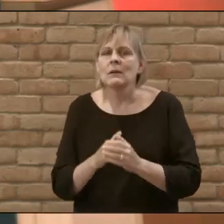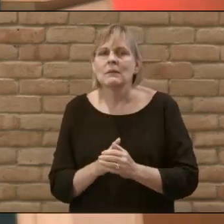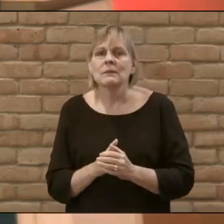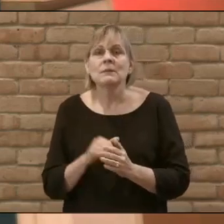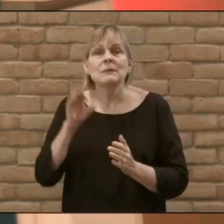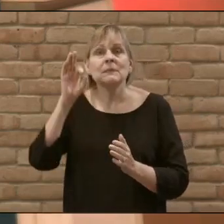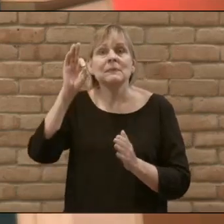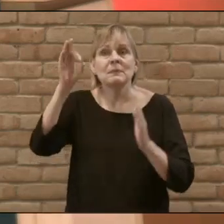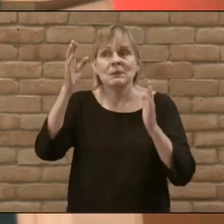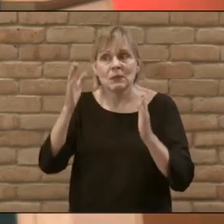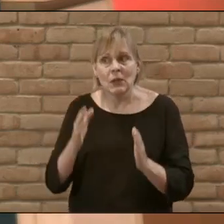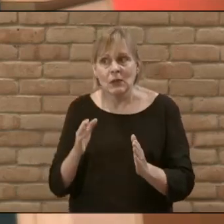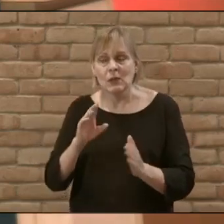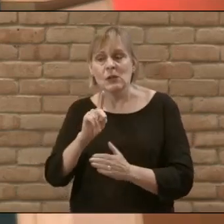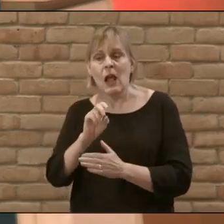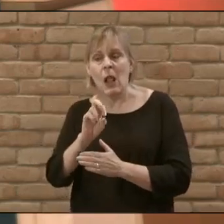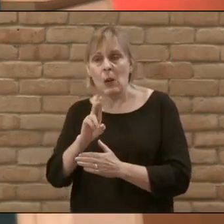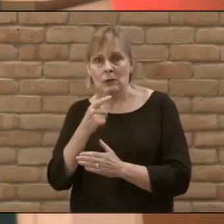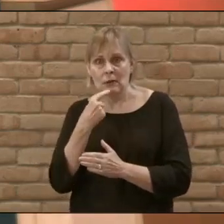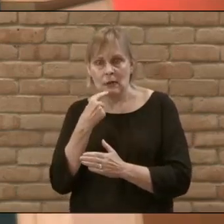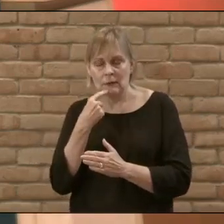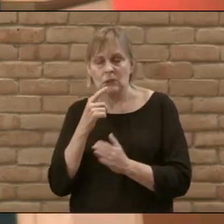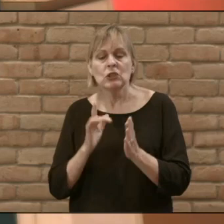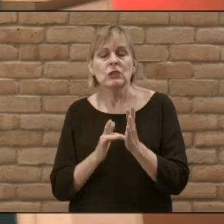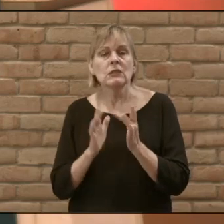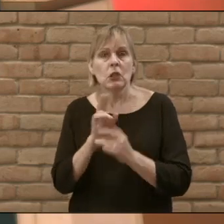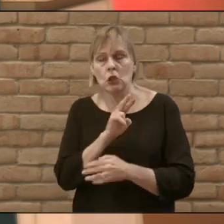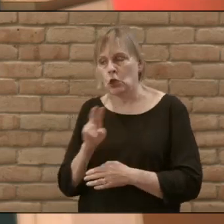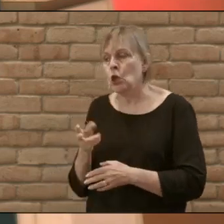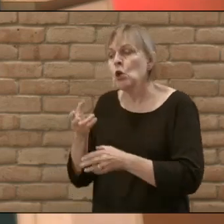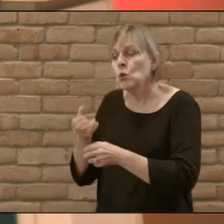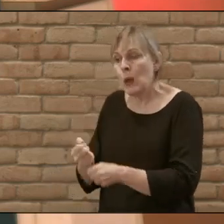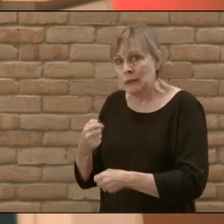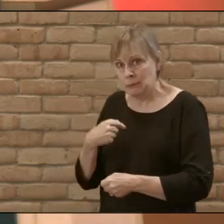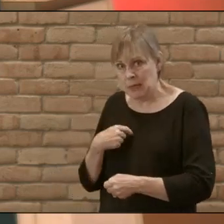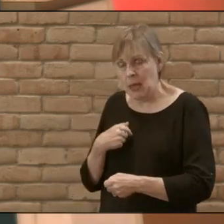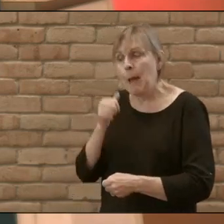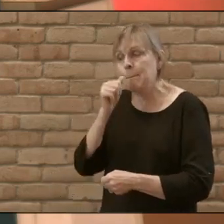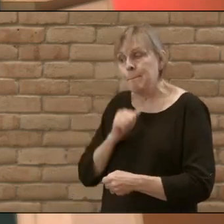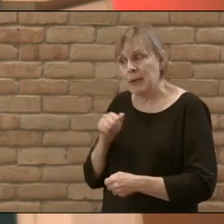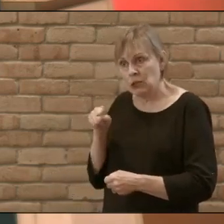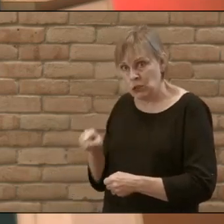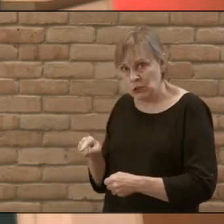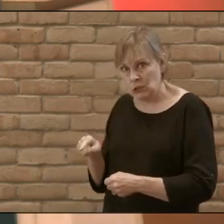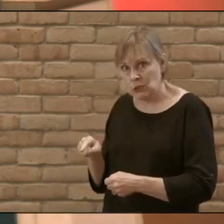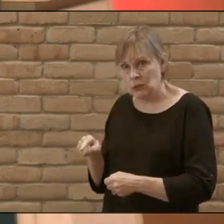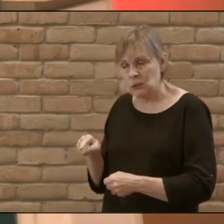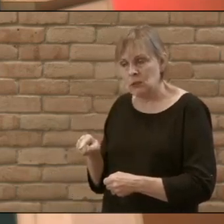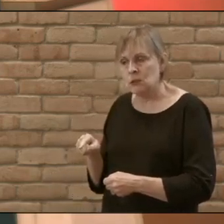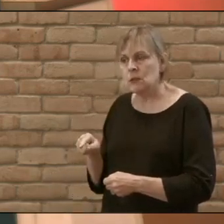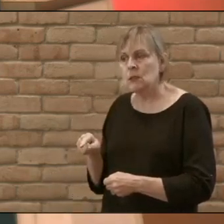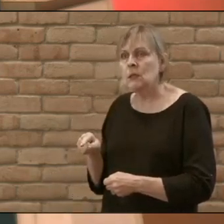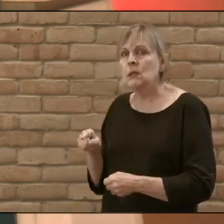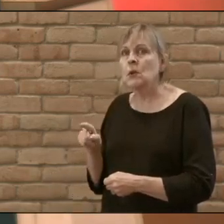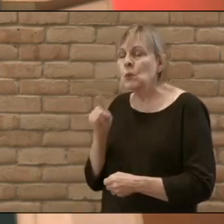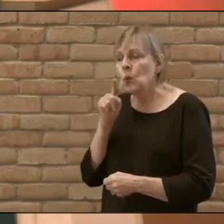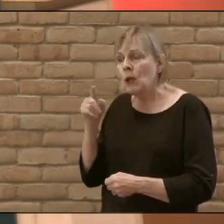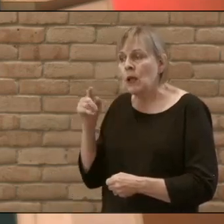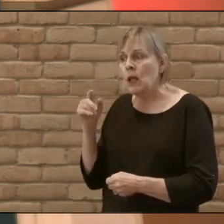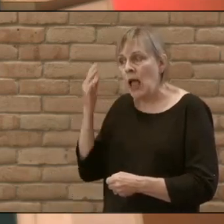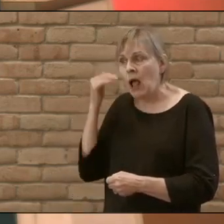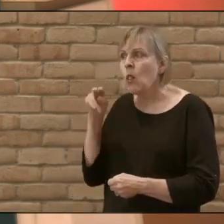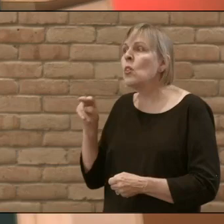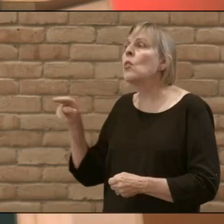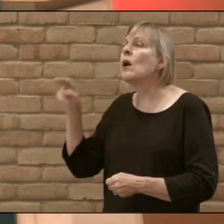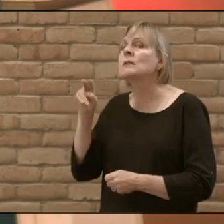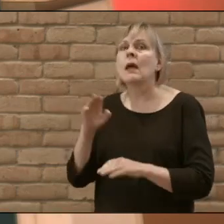puts it like this when Jesus looks at Jairus and says trust me be patient in effect he's looking over Jairus' head at